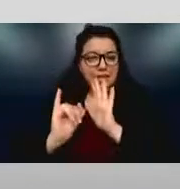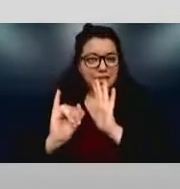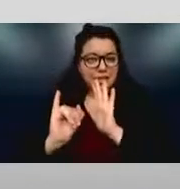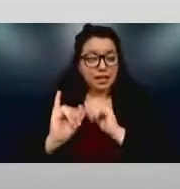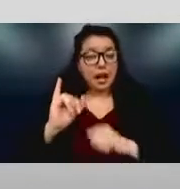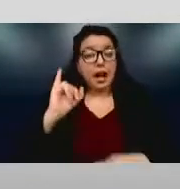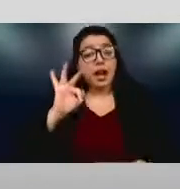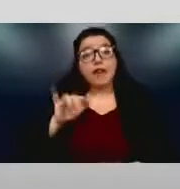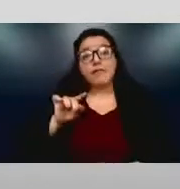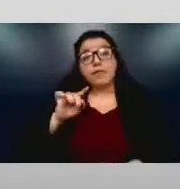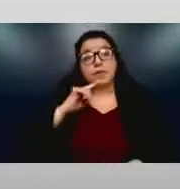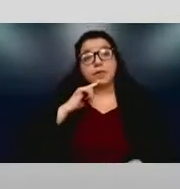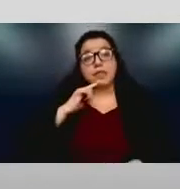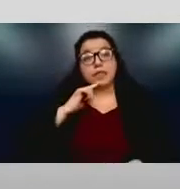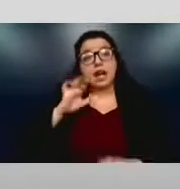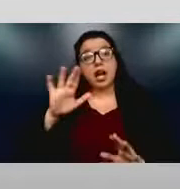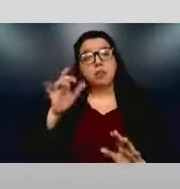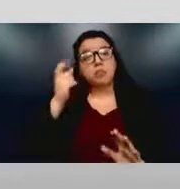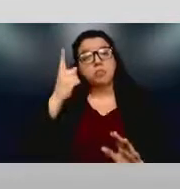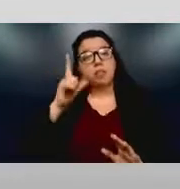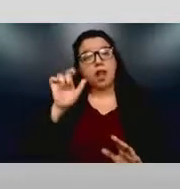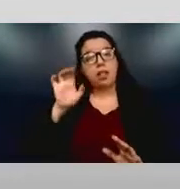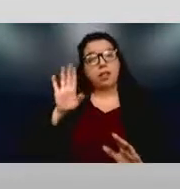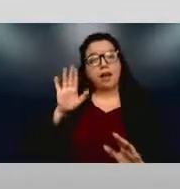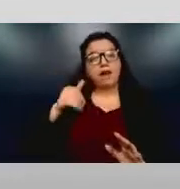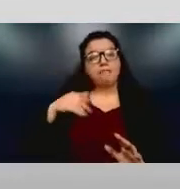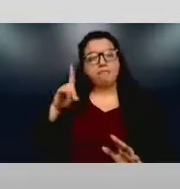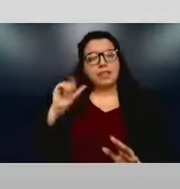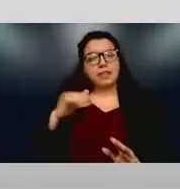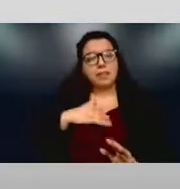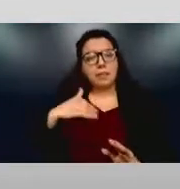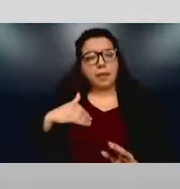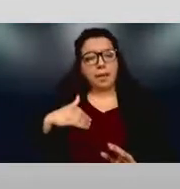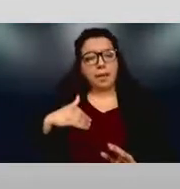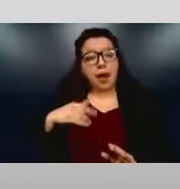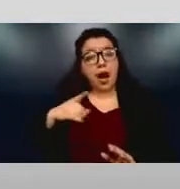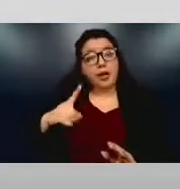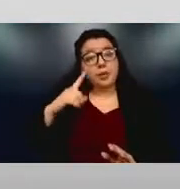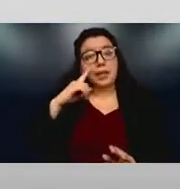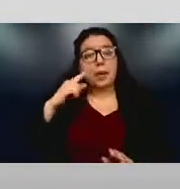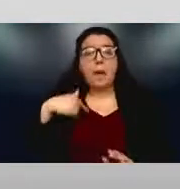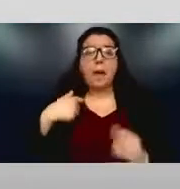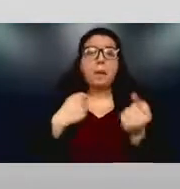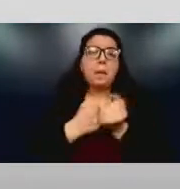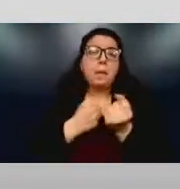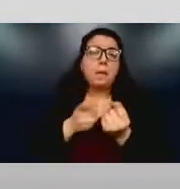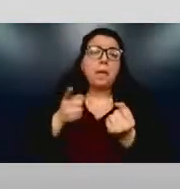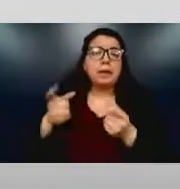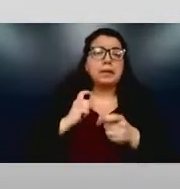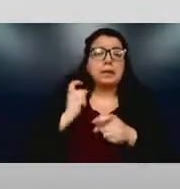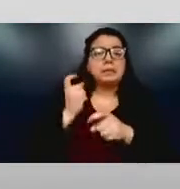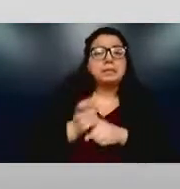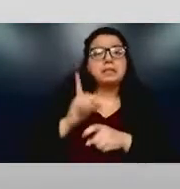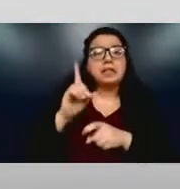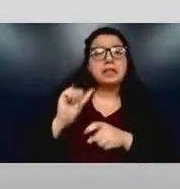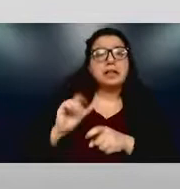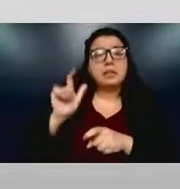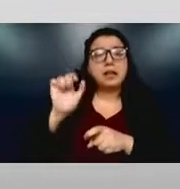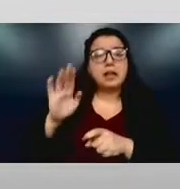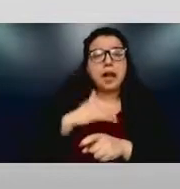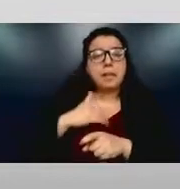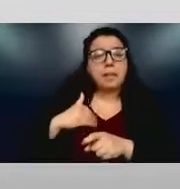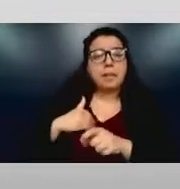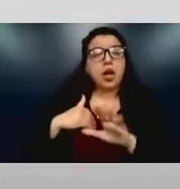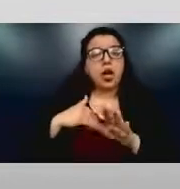a disabled lab member and, like, oh my gosh, I'm supporting this Latina disabled lab member, like, you better